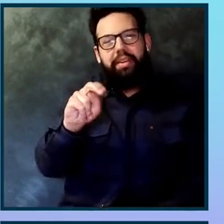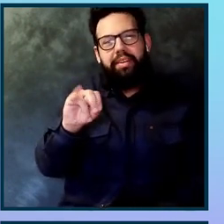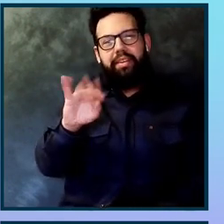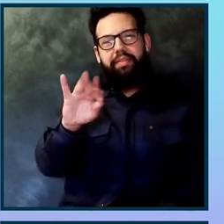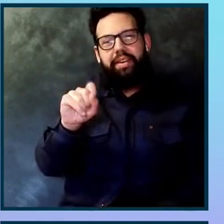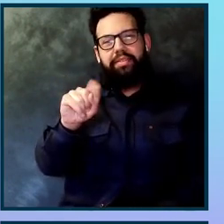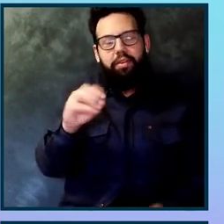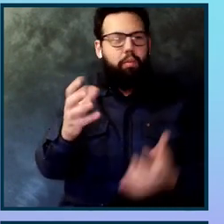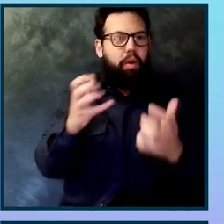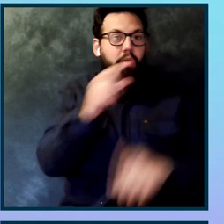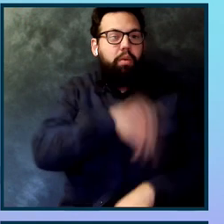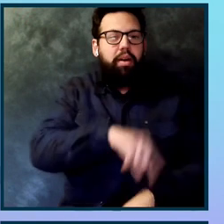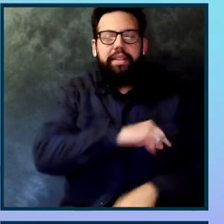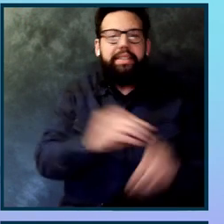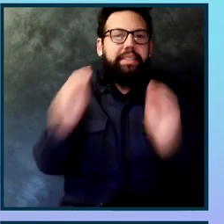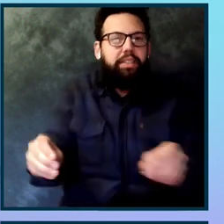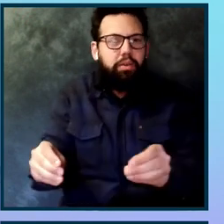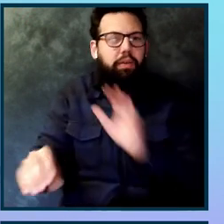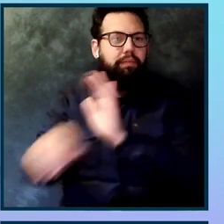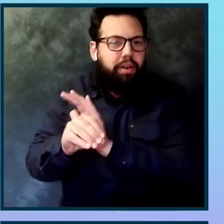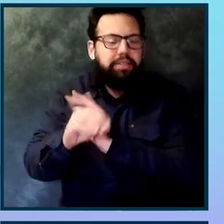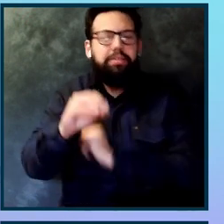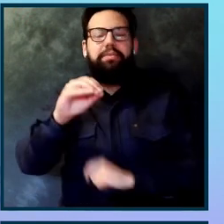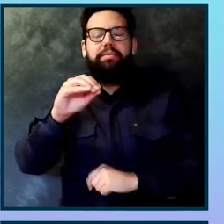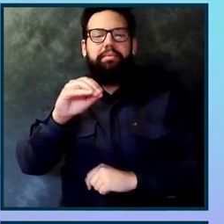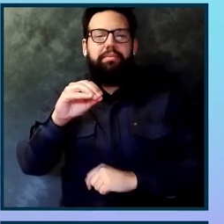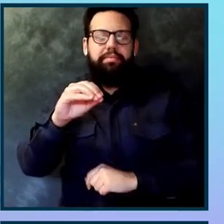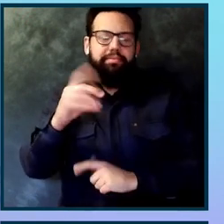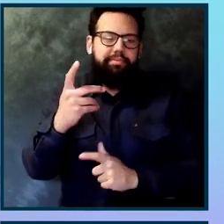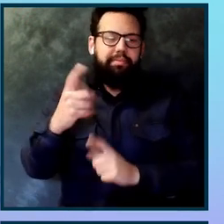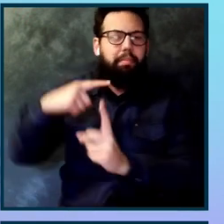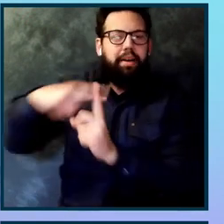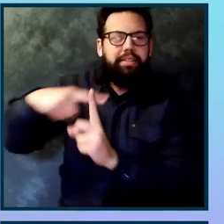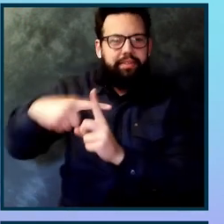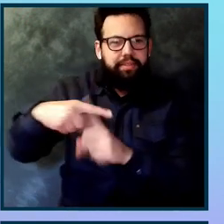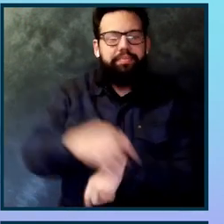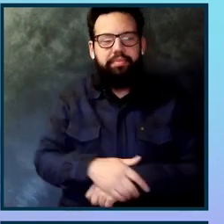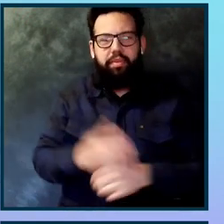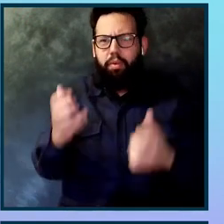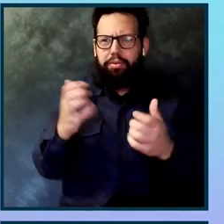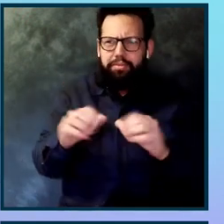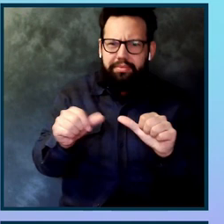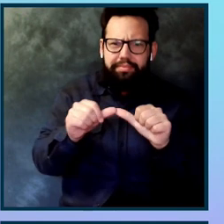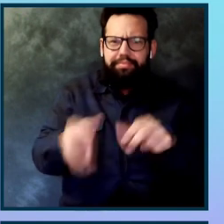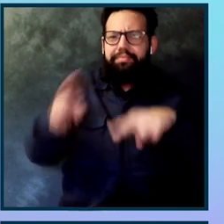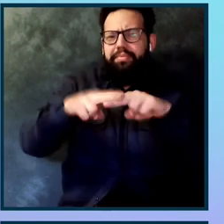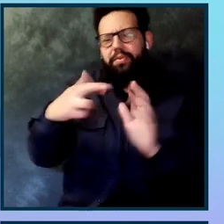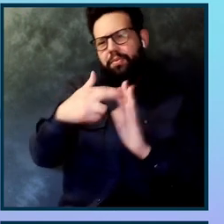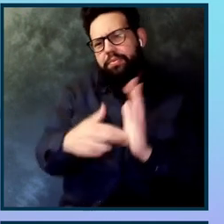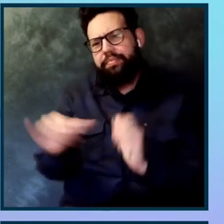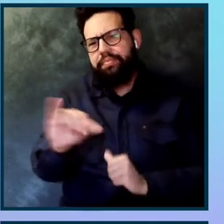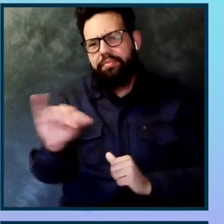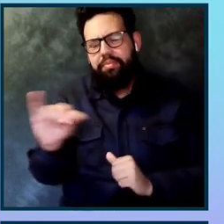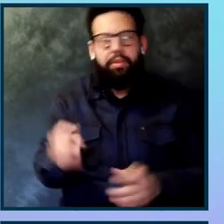false positives, we've also added five new rules this year, while improving the quality of many of the existing ones. Broad usage of our